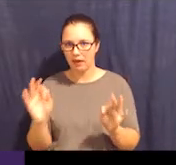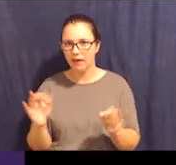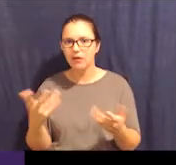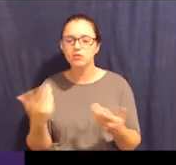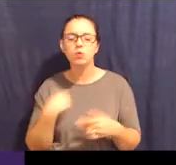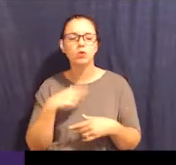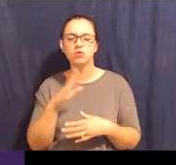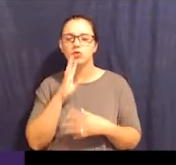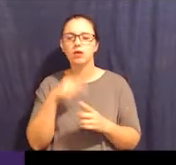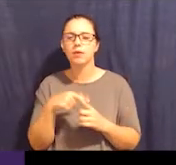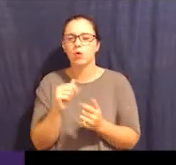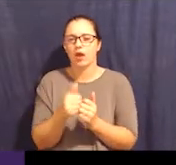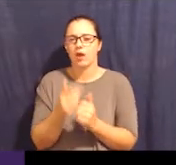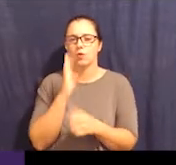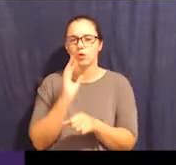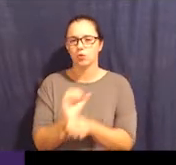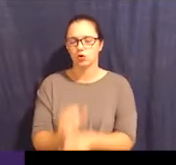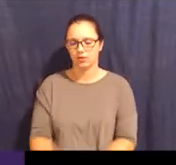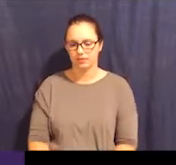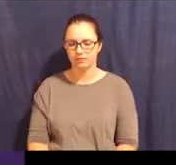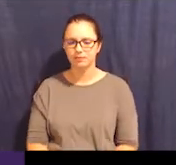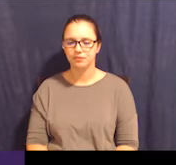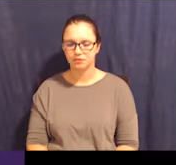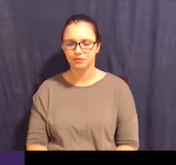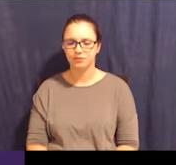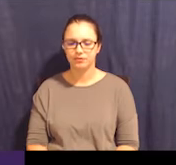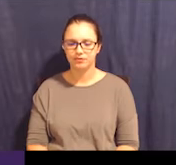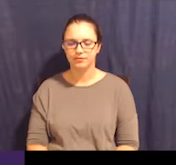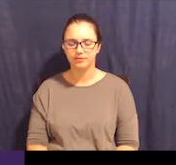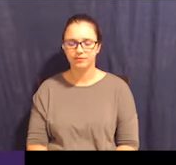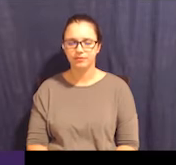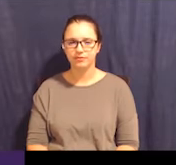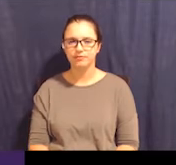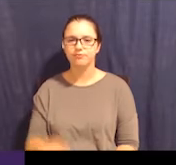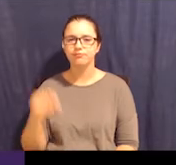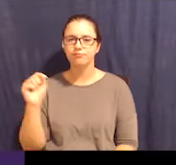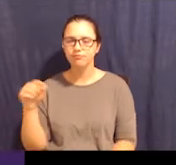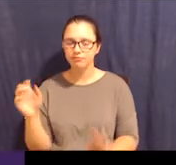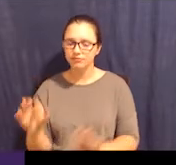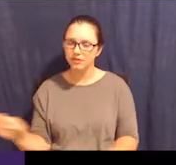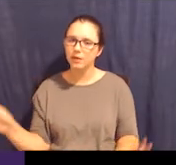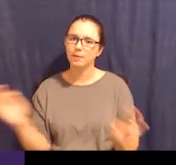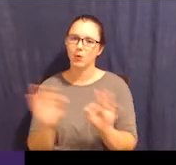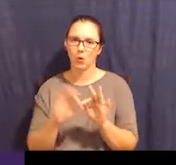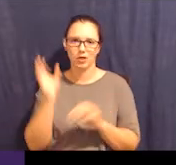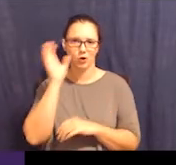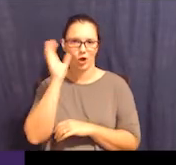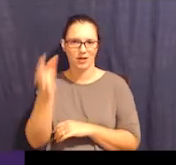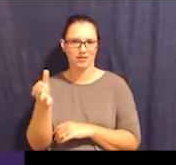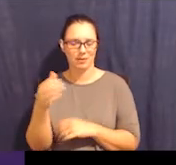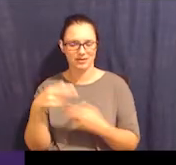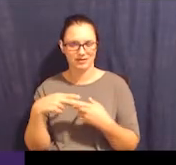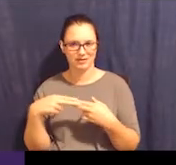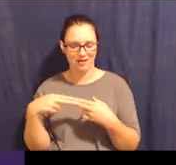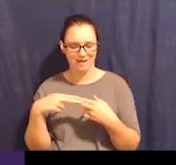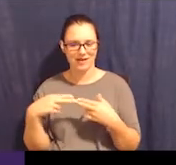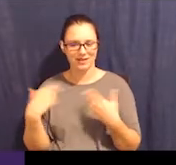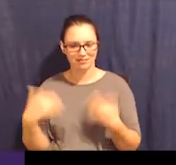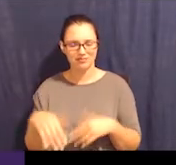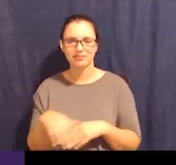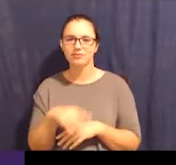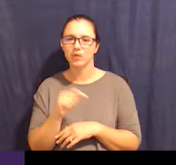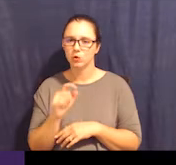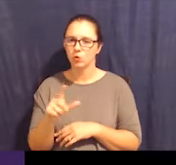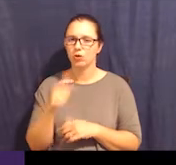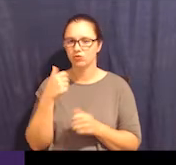Here is an important concept and slide and tools to keep in mind. So using alternative and augmentative